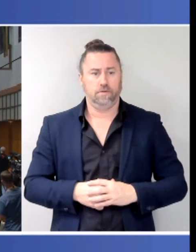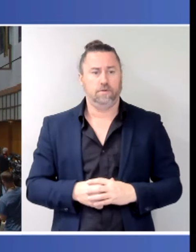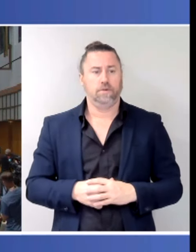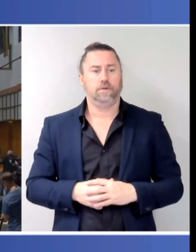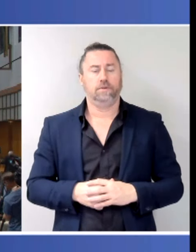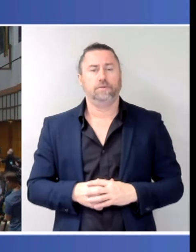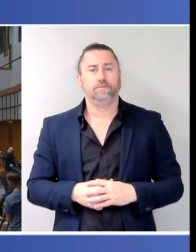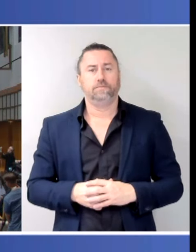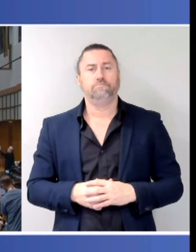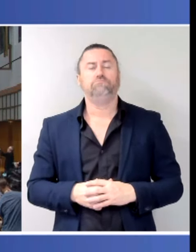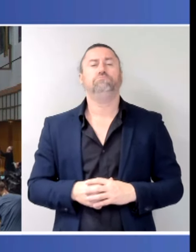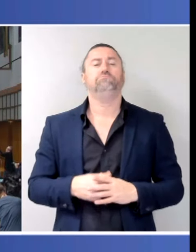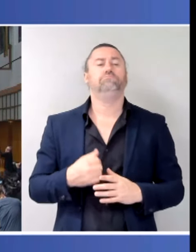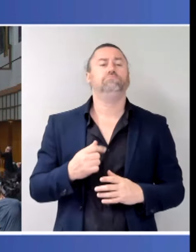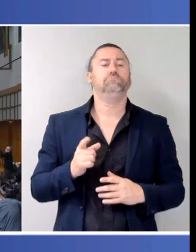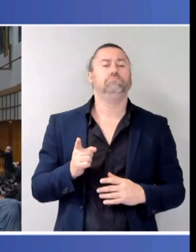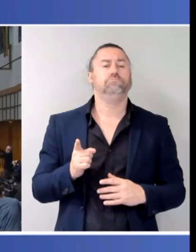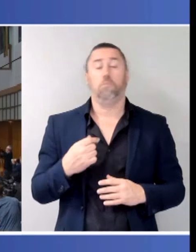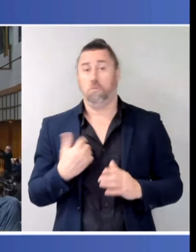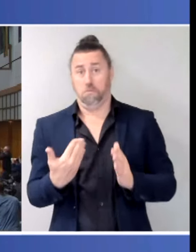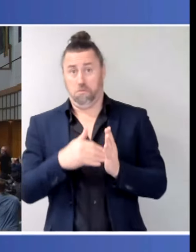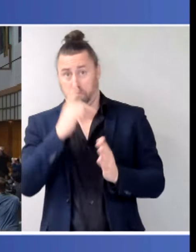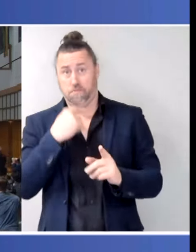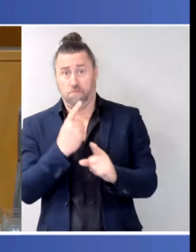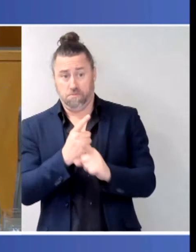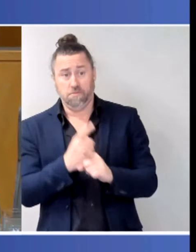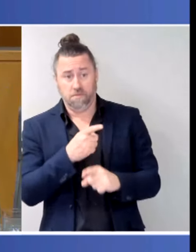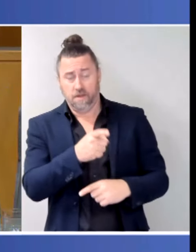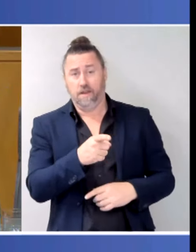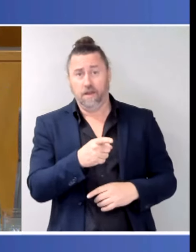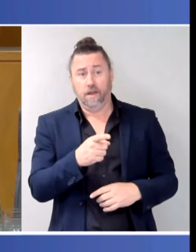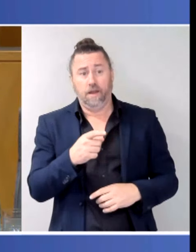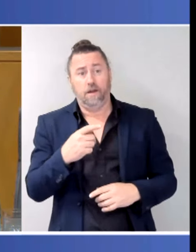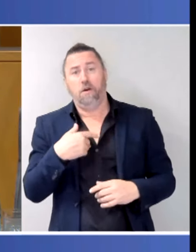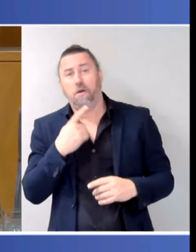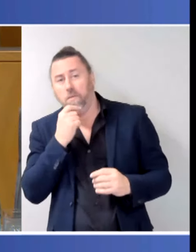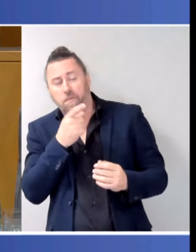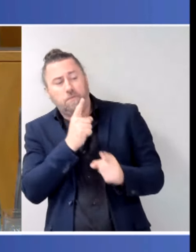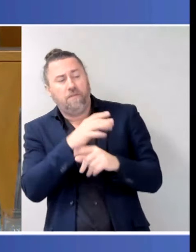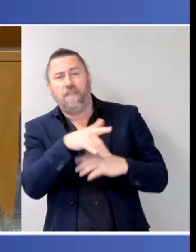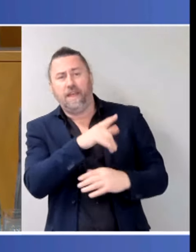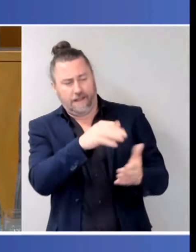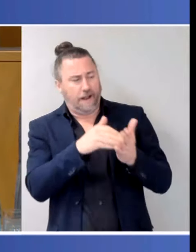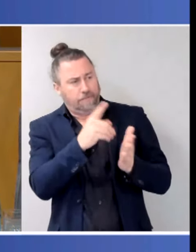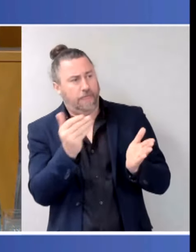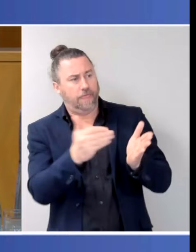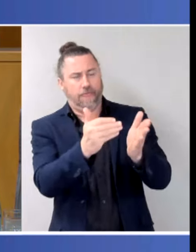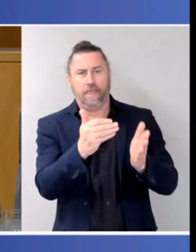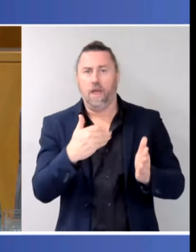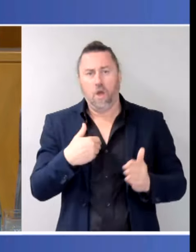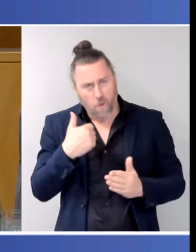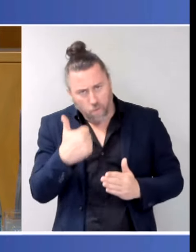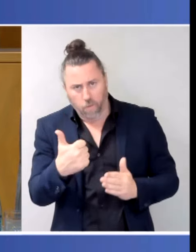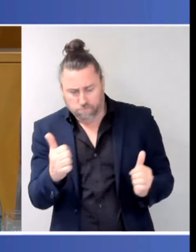The comments I was responding to are unhelpful, but we've been able to secure, I think, a really valuable deal today. Because all of the leaders